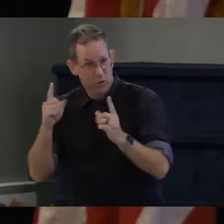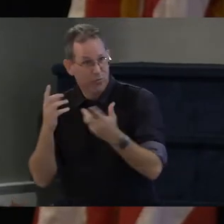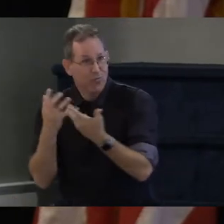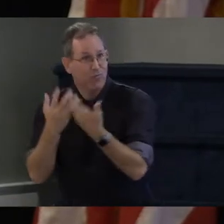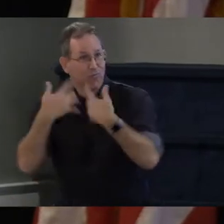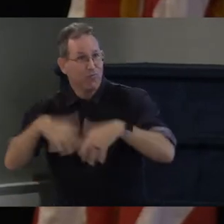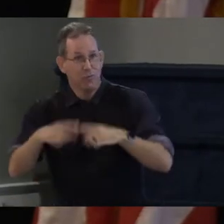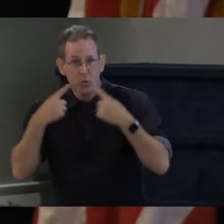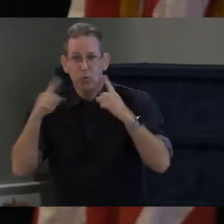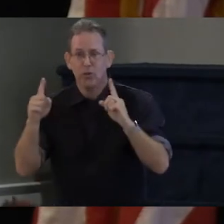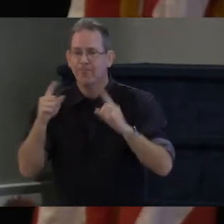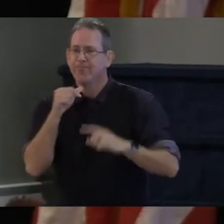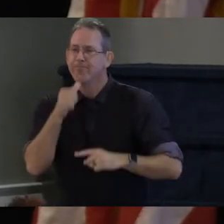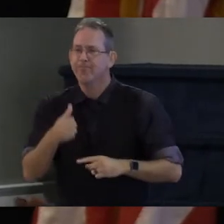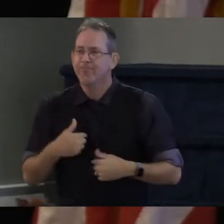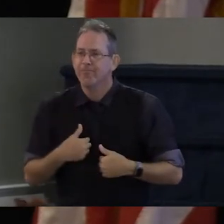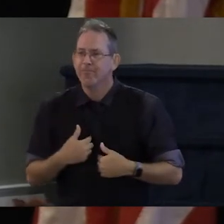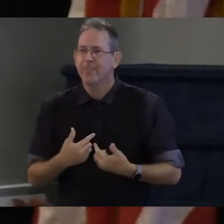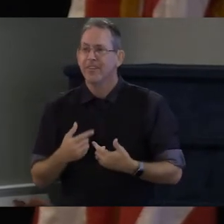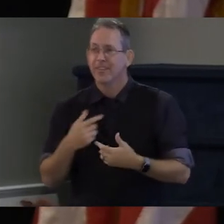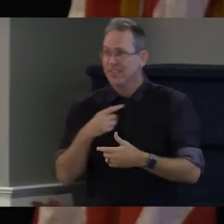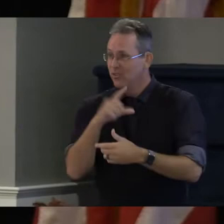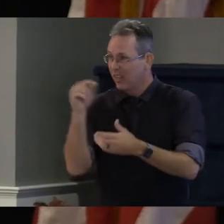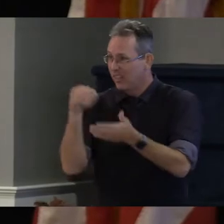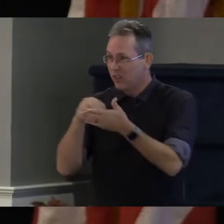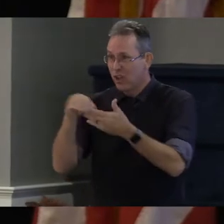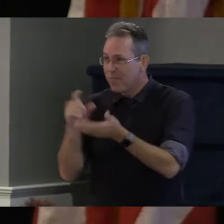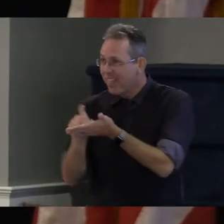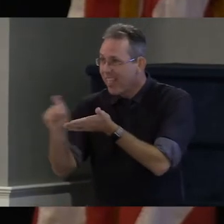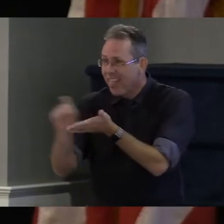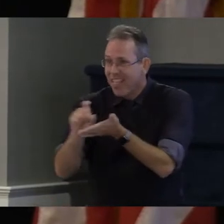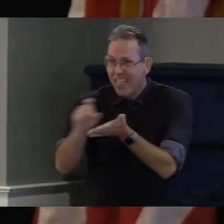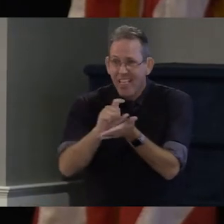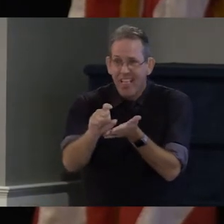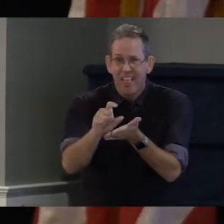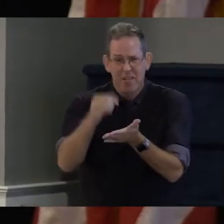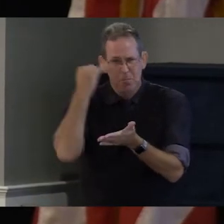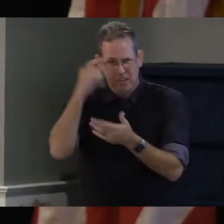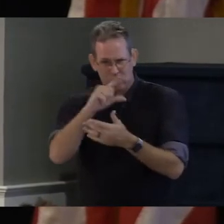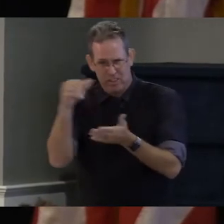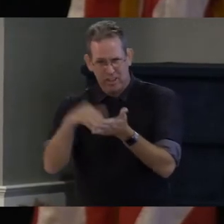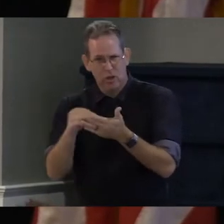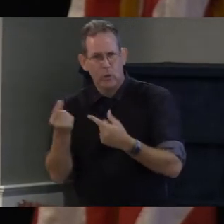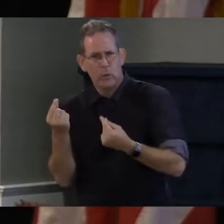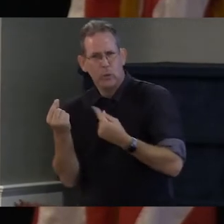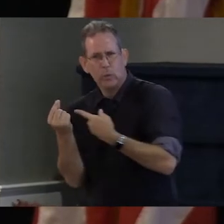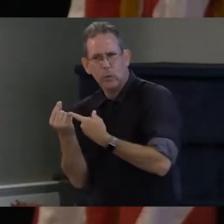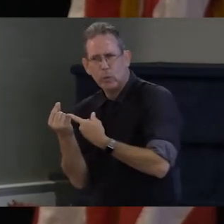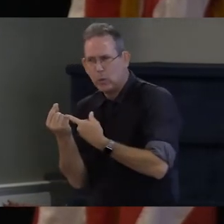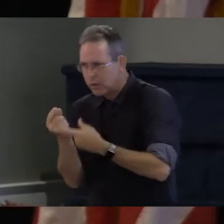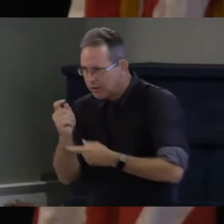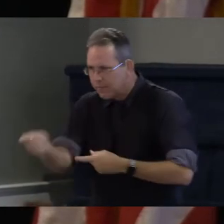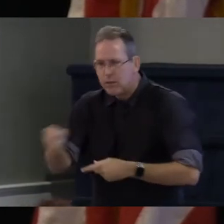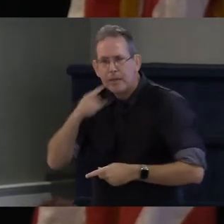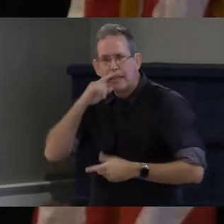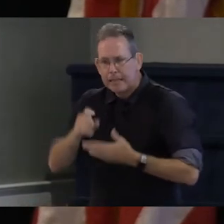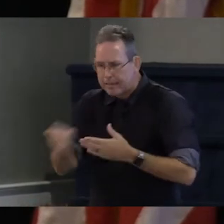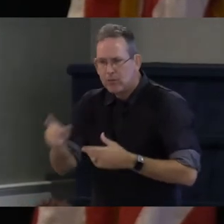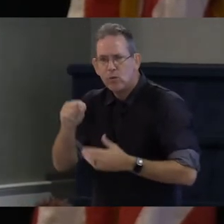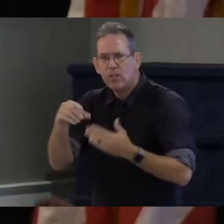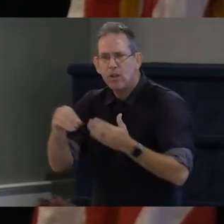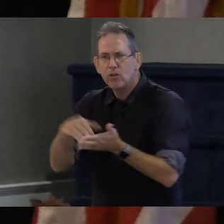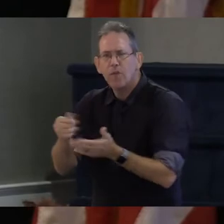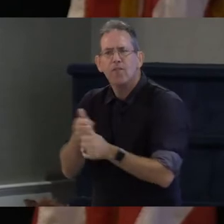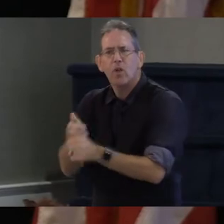thousand dollars can you imagine have what what having that funding would do for you and your family to be able to educate your children